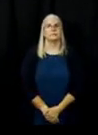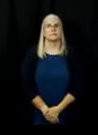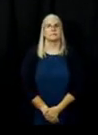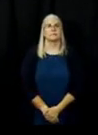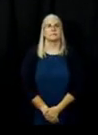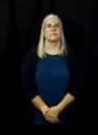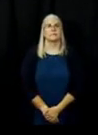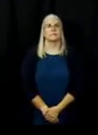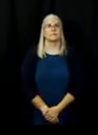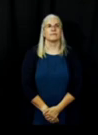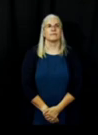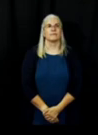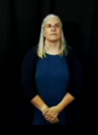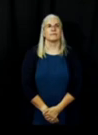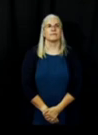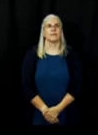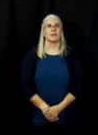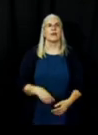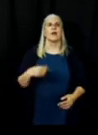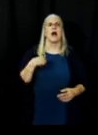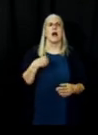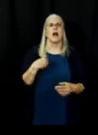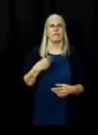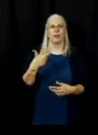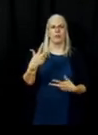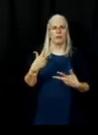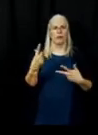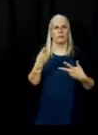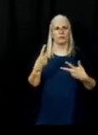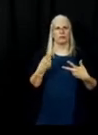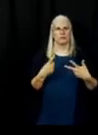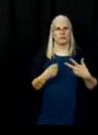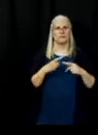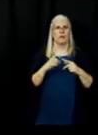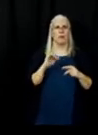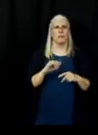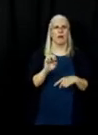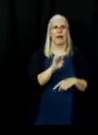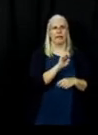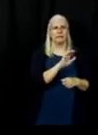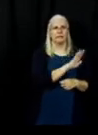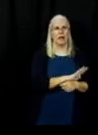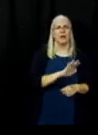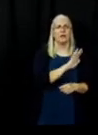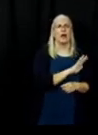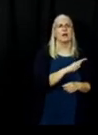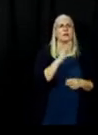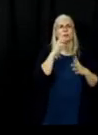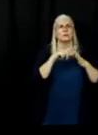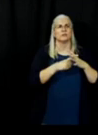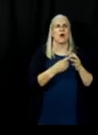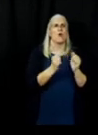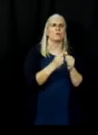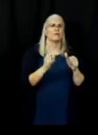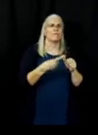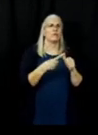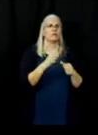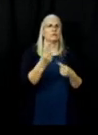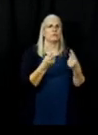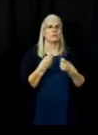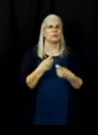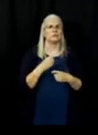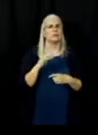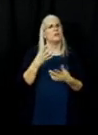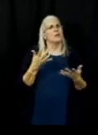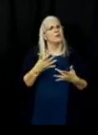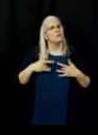we got three questions here for the east zone so I will start with the first one it's the status on Bucks Lake and